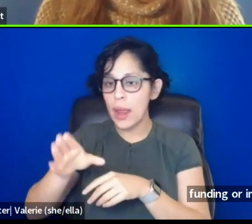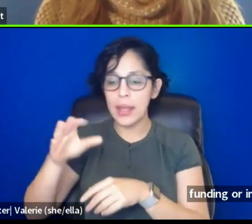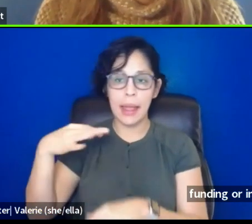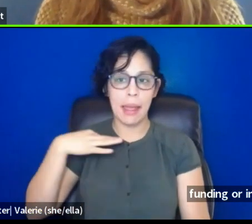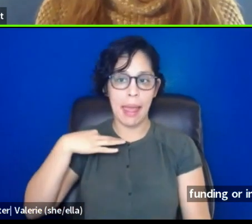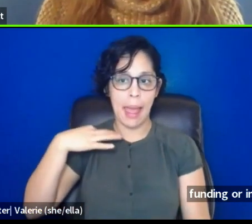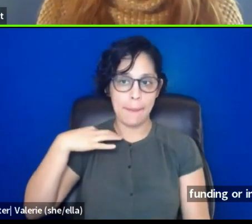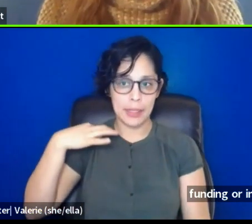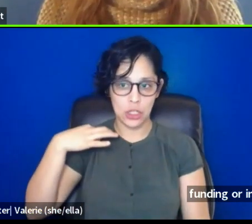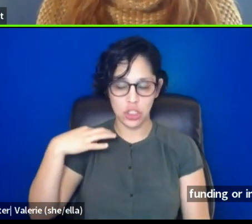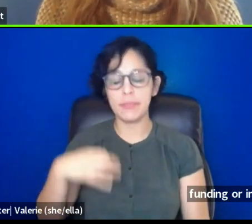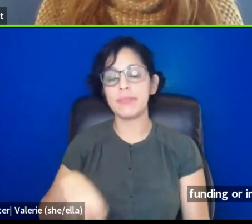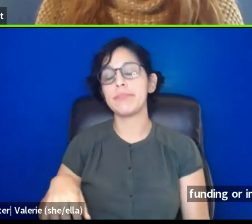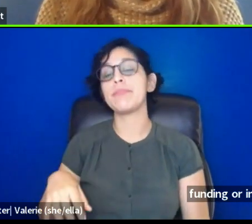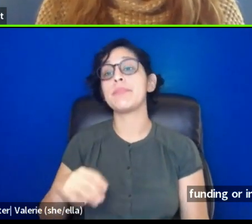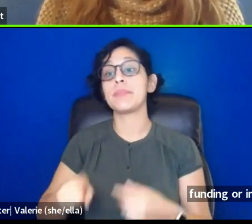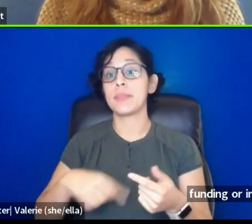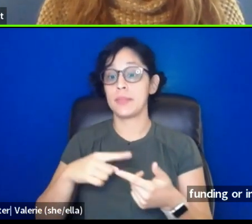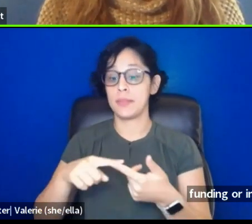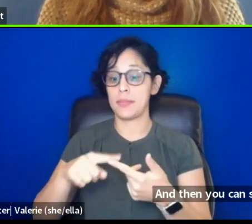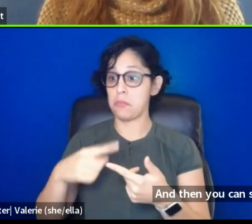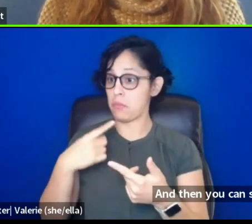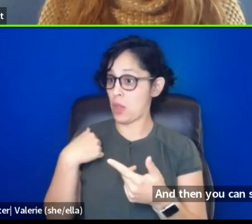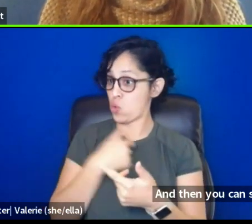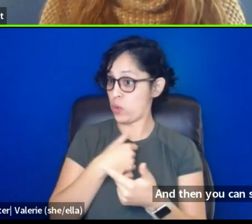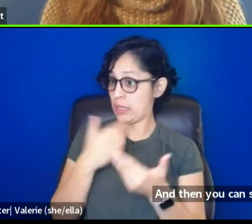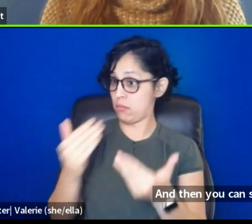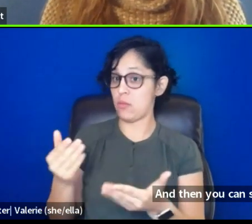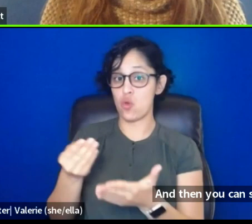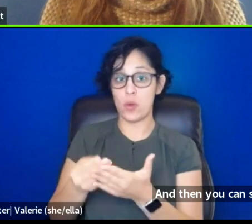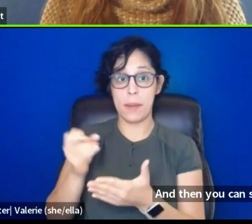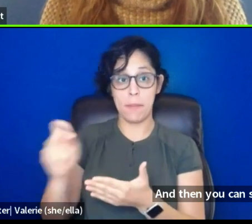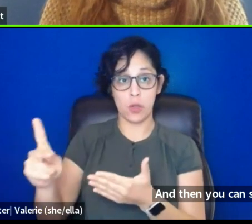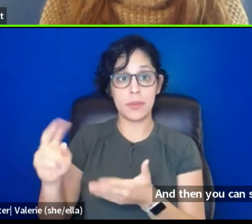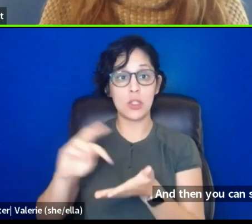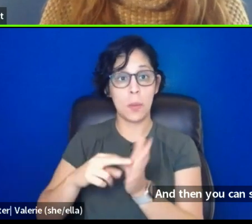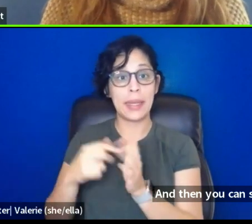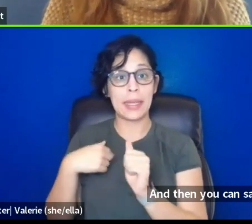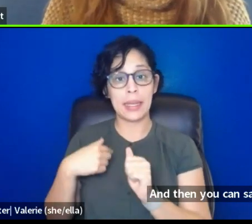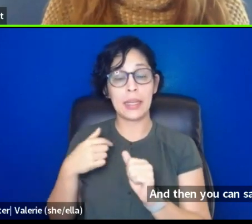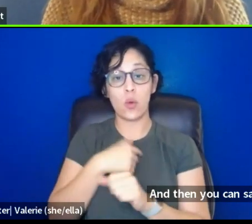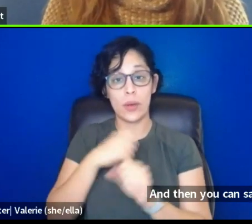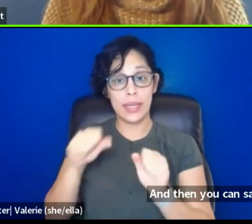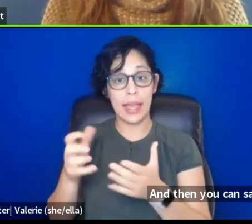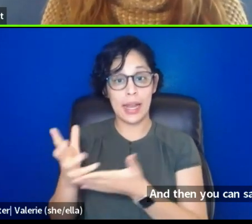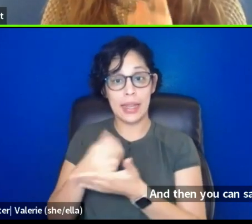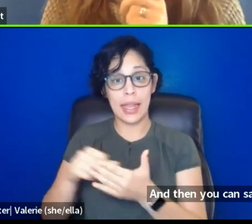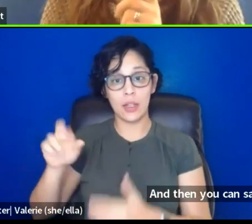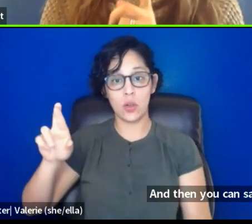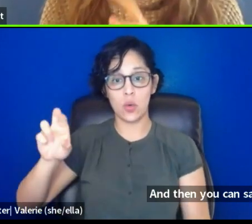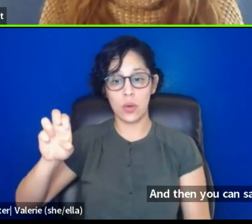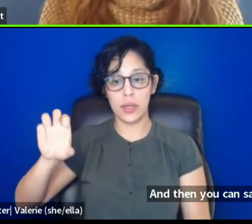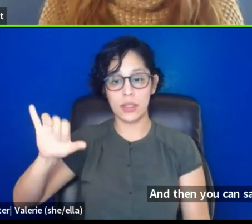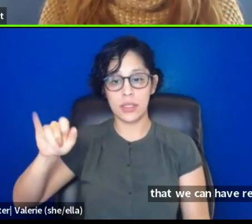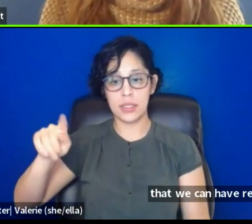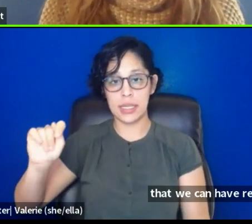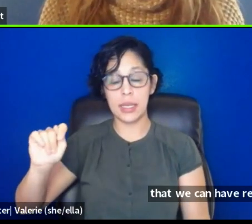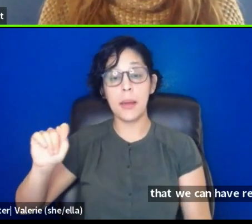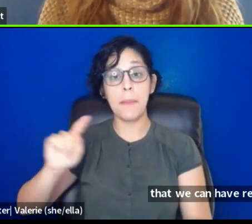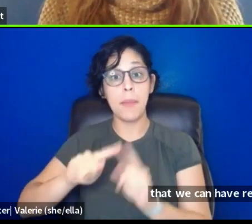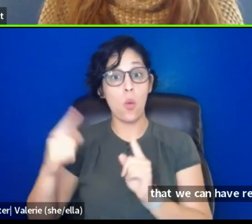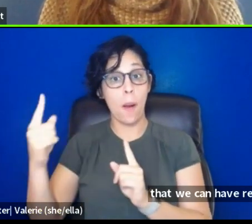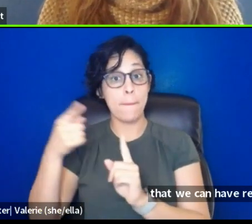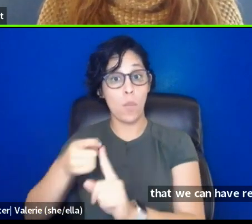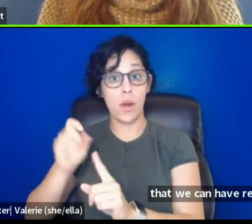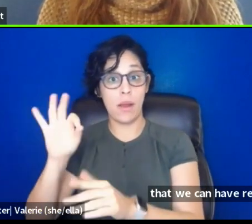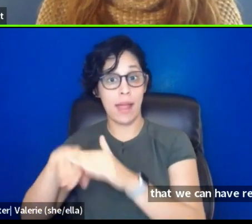And then you can say, we'd like to do reimbursements so that we can have receipts, et cetera. But one of the points of access that came up this week was then also saying, but